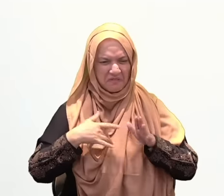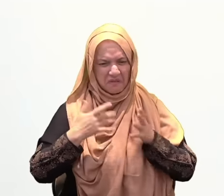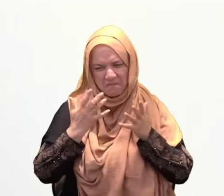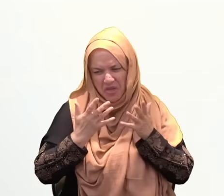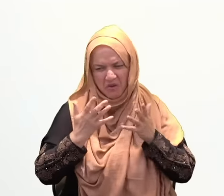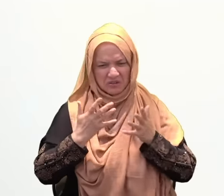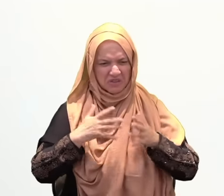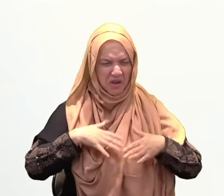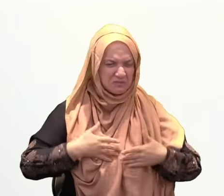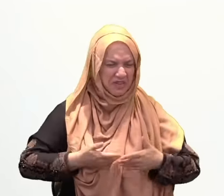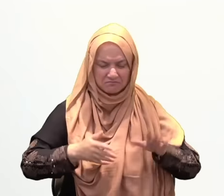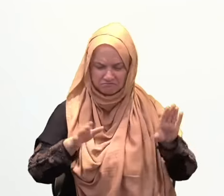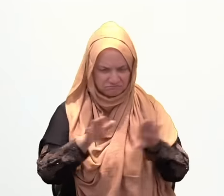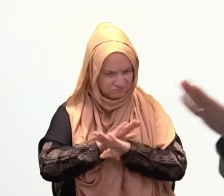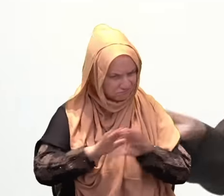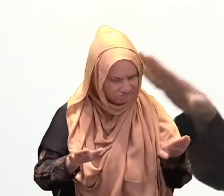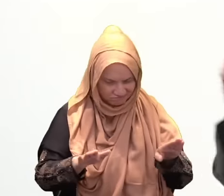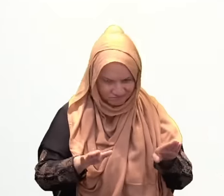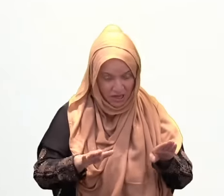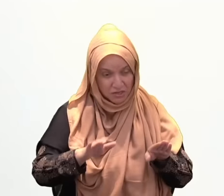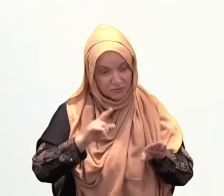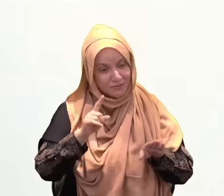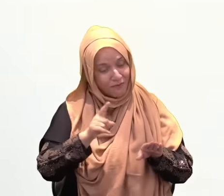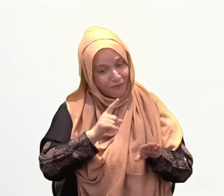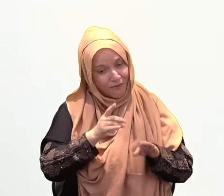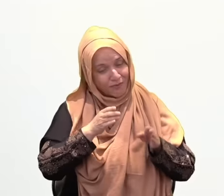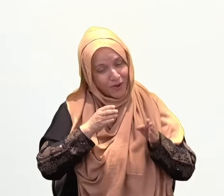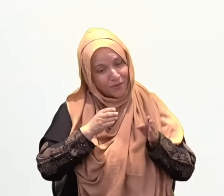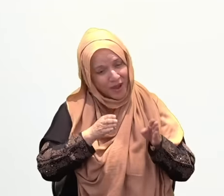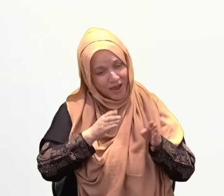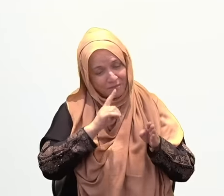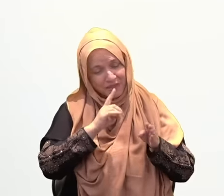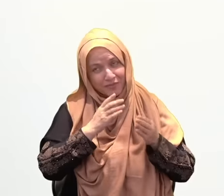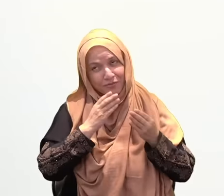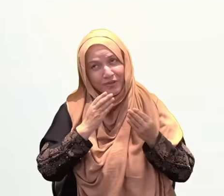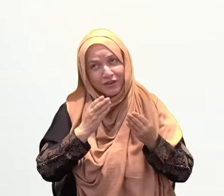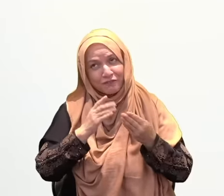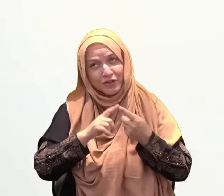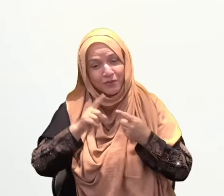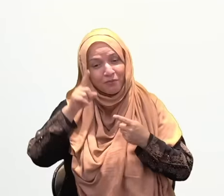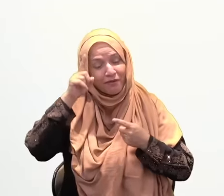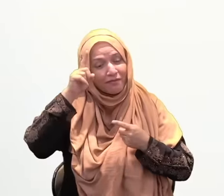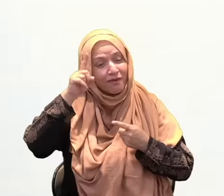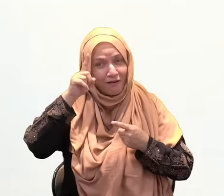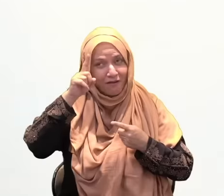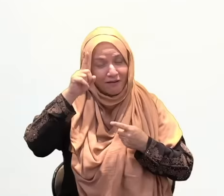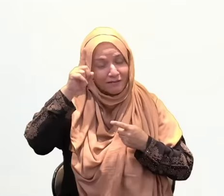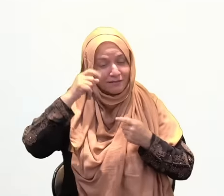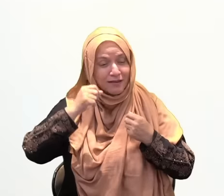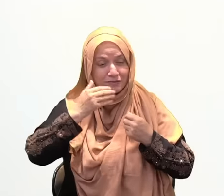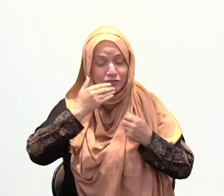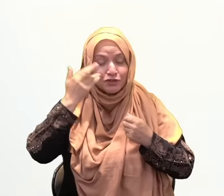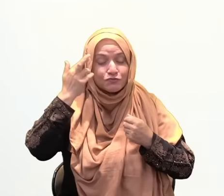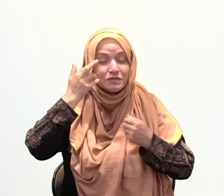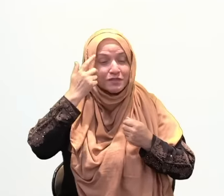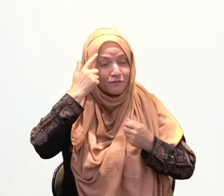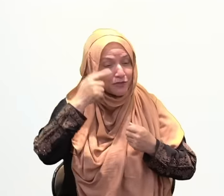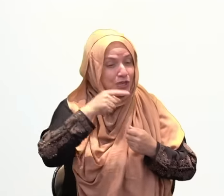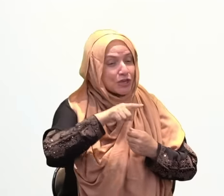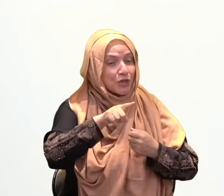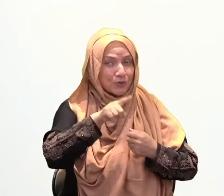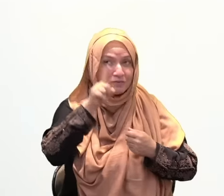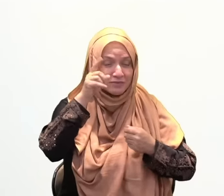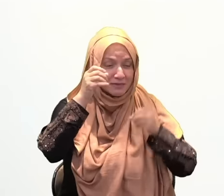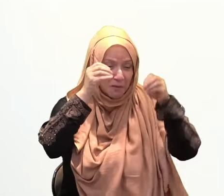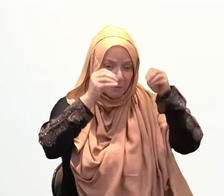ta'ala has bestowed upon you. So how does that start with the Prophet Muhammad sallallahu alayhi wa sallam first? I want you to just think about this hadith and sit with it for